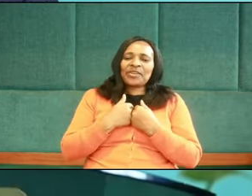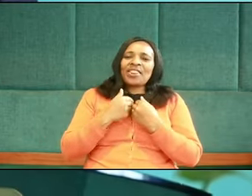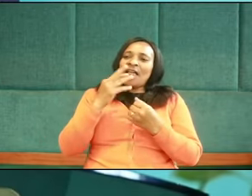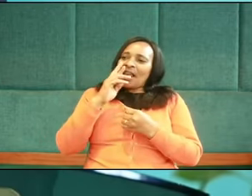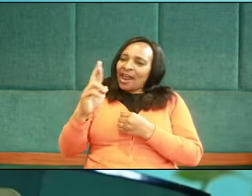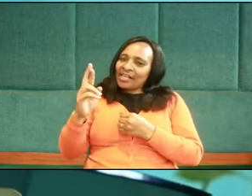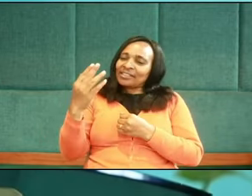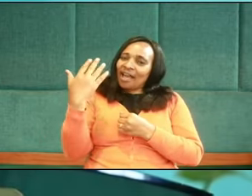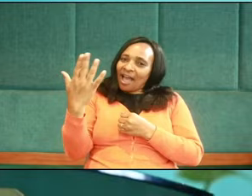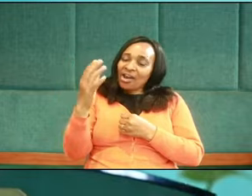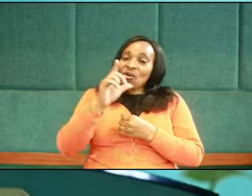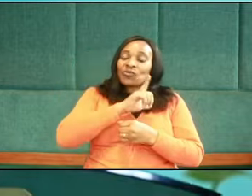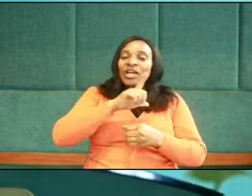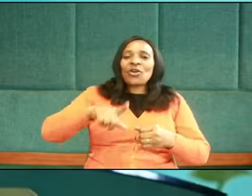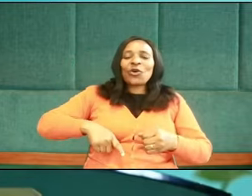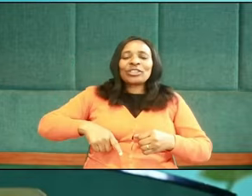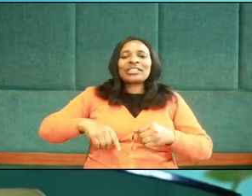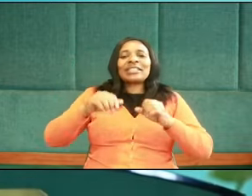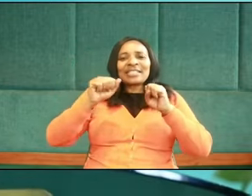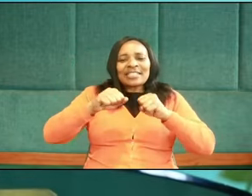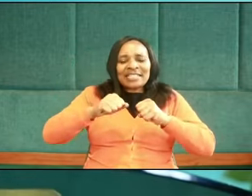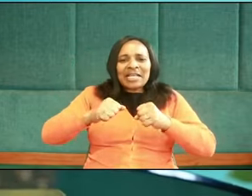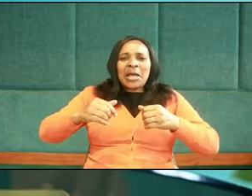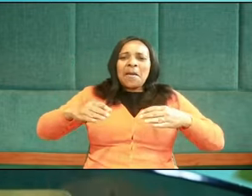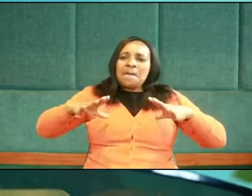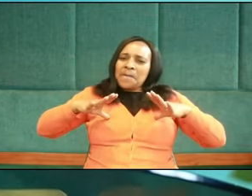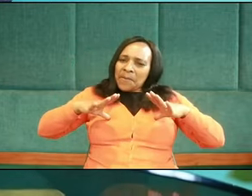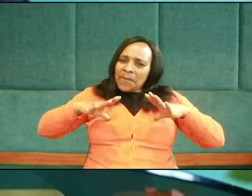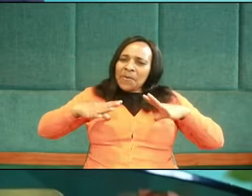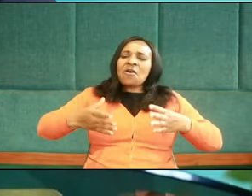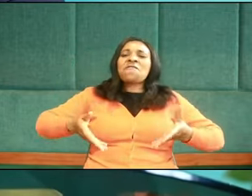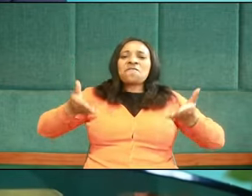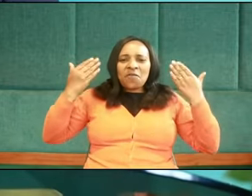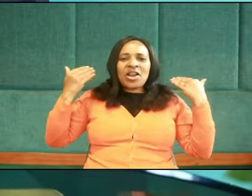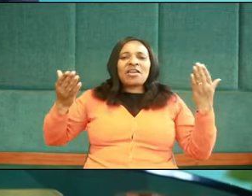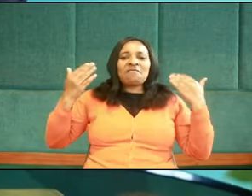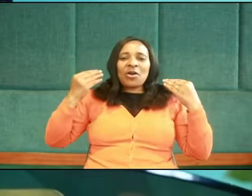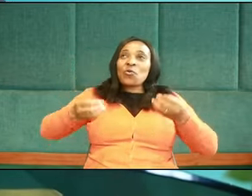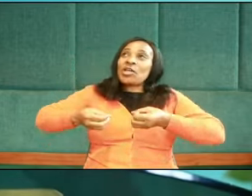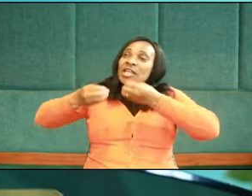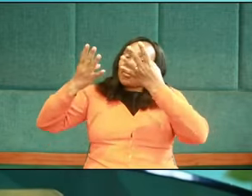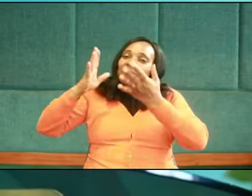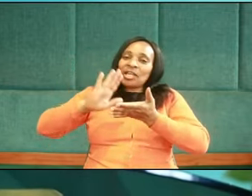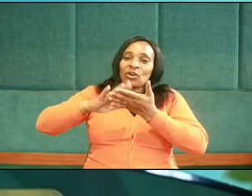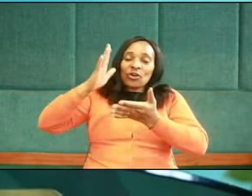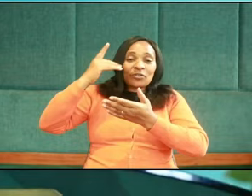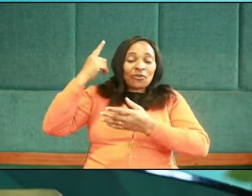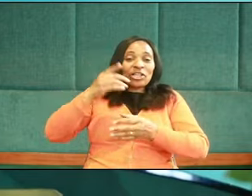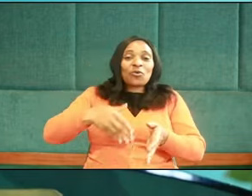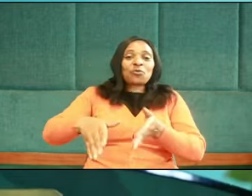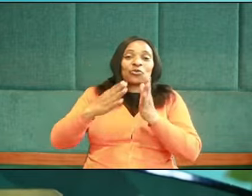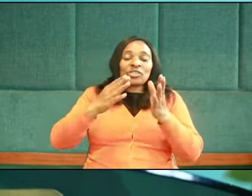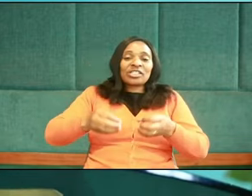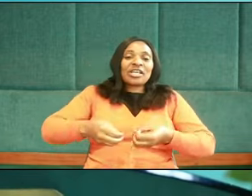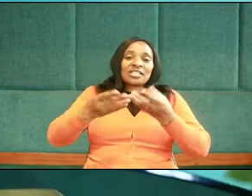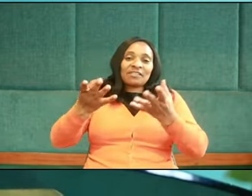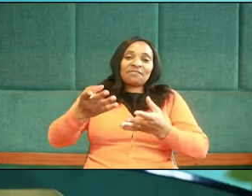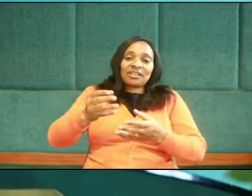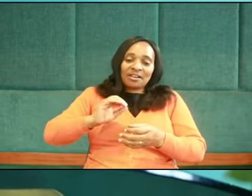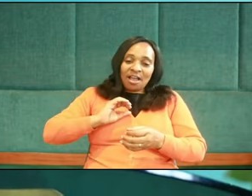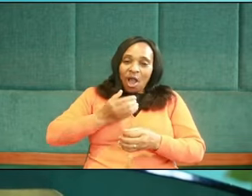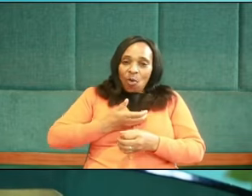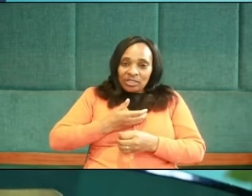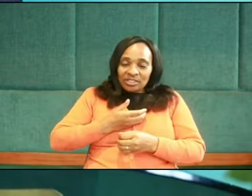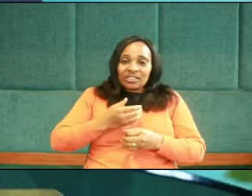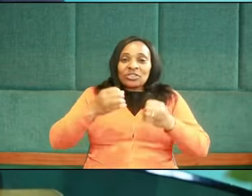of the Lord there is pleasure forevermore. We give Him the glory for the privilege He has given us to